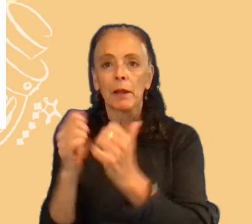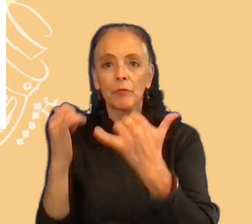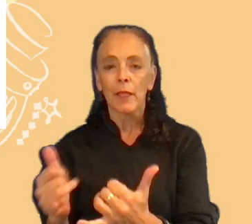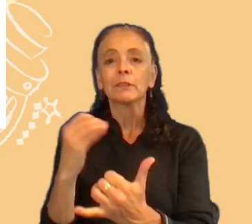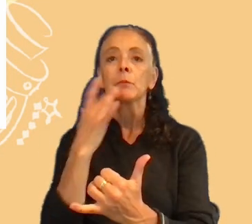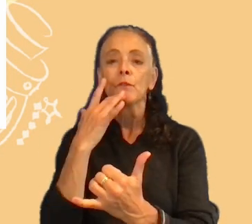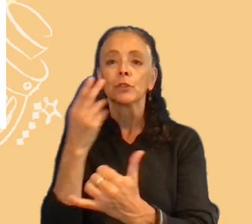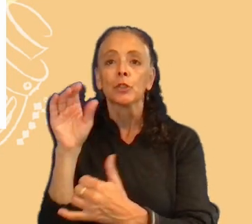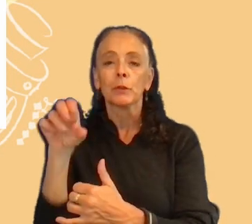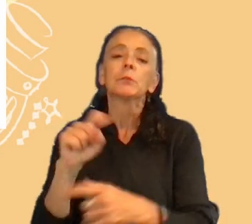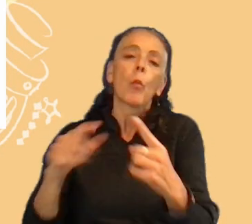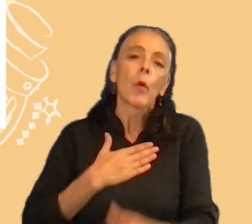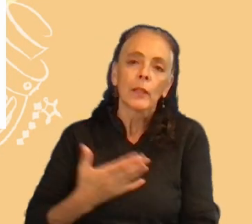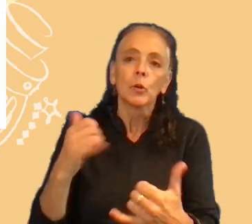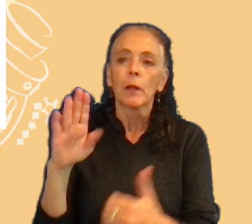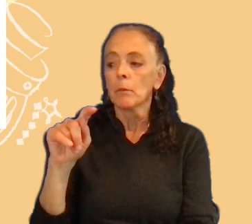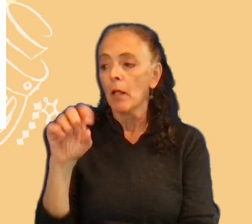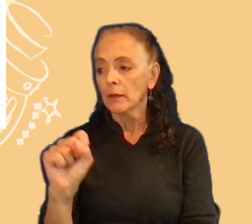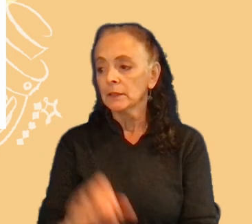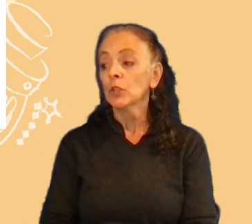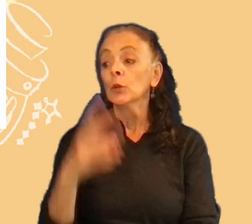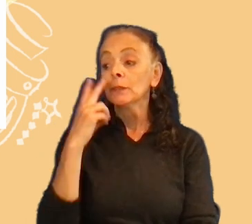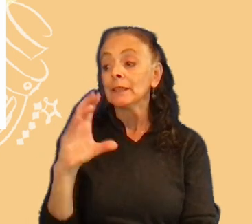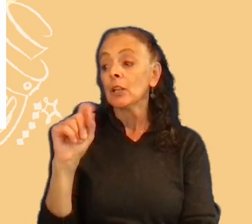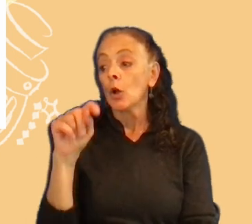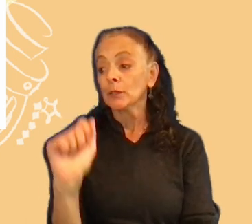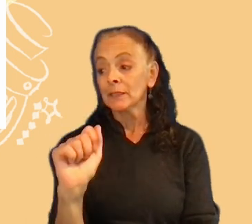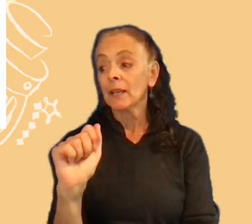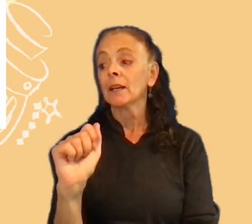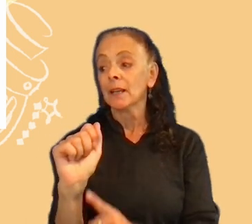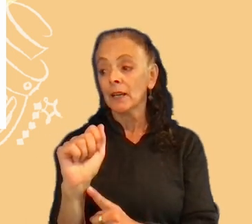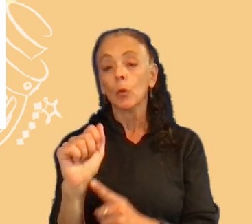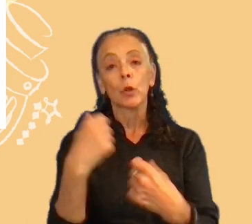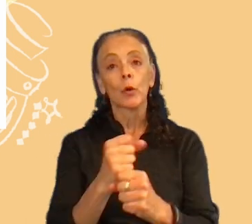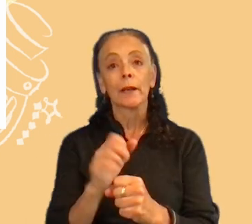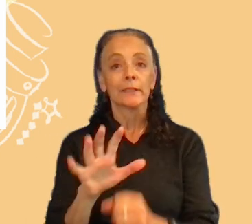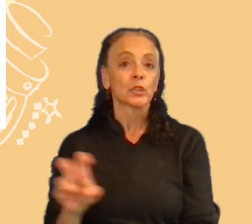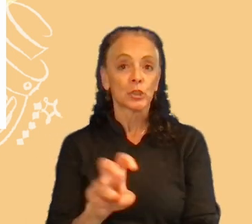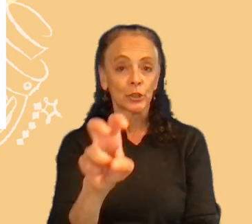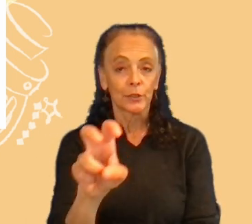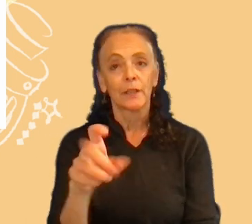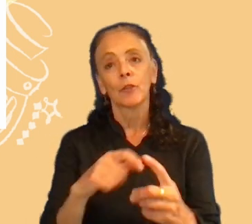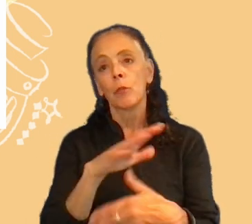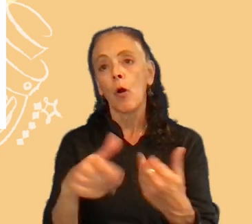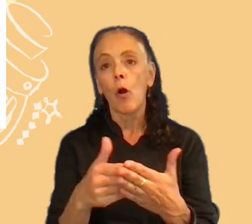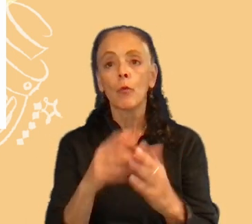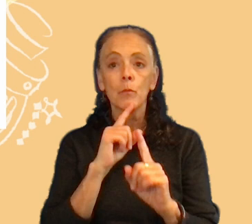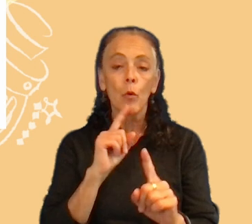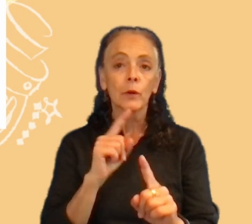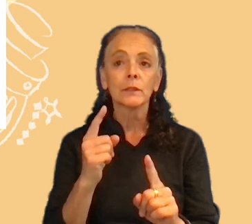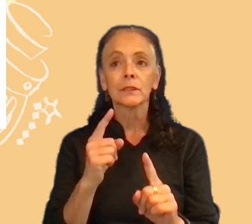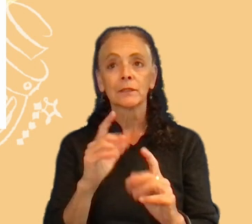Our Spontaneous Persona, the Team Costa, you can see, we created the journey, based on all reports, and how they would